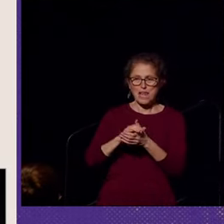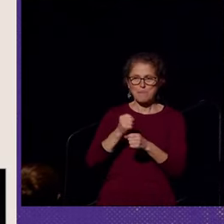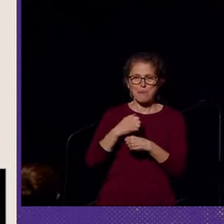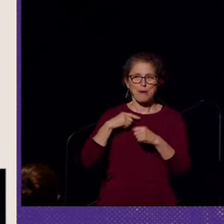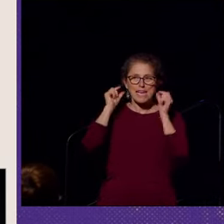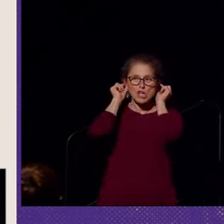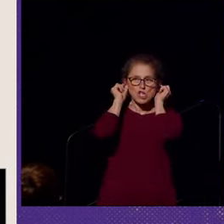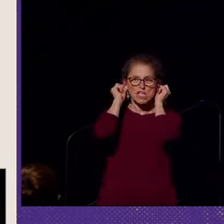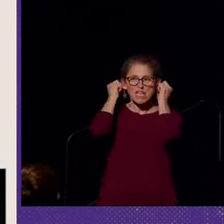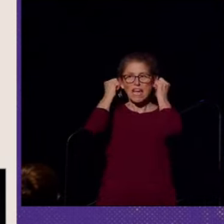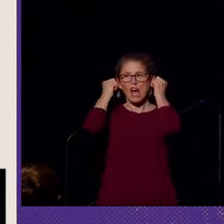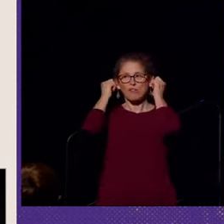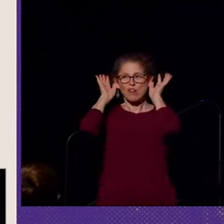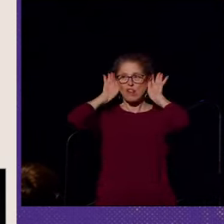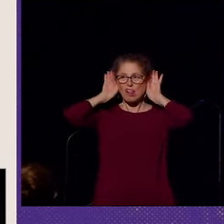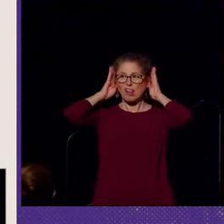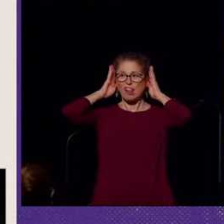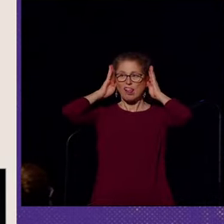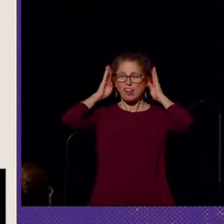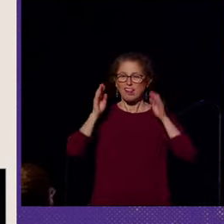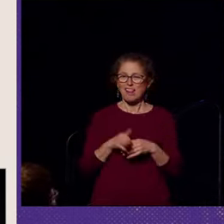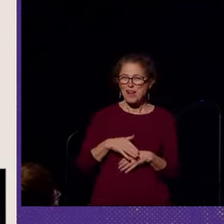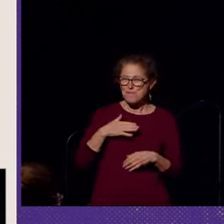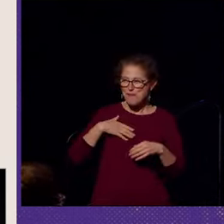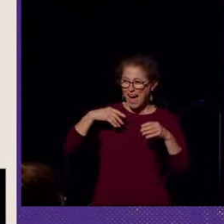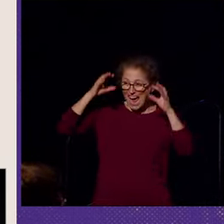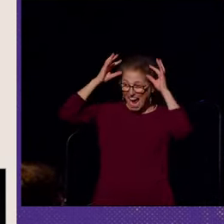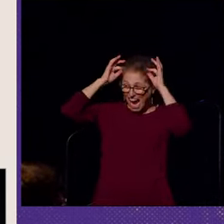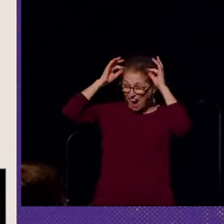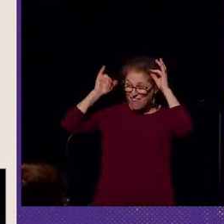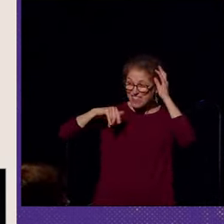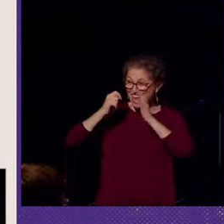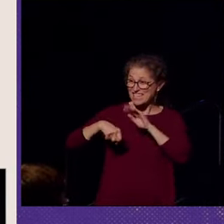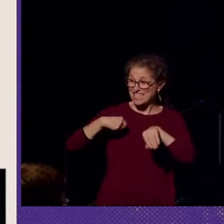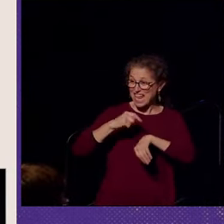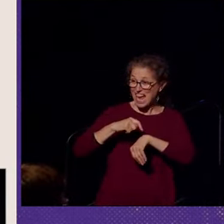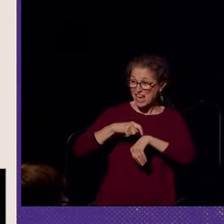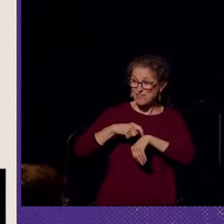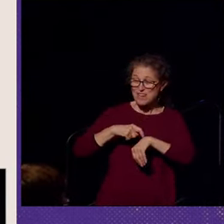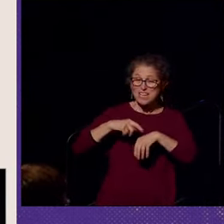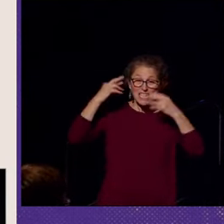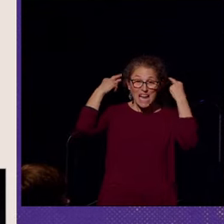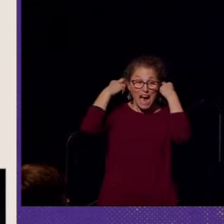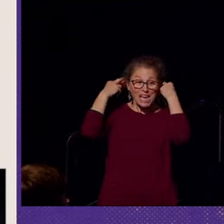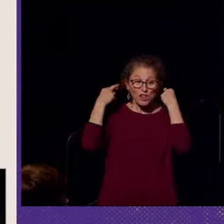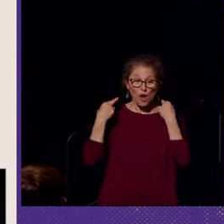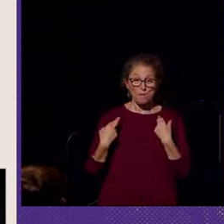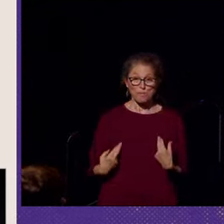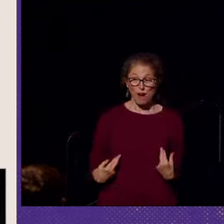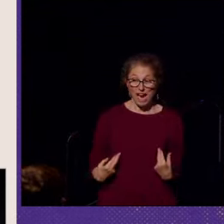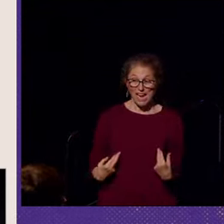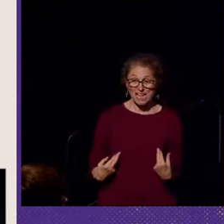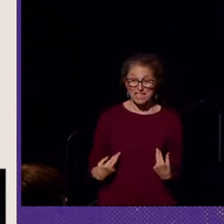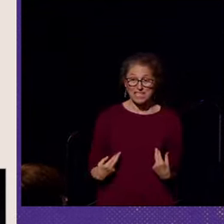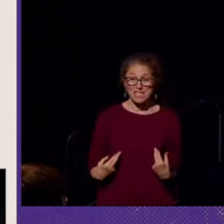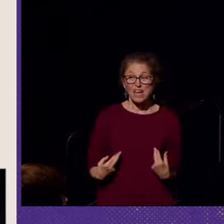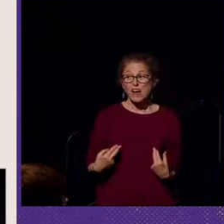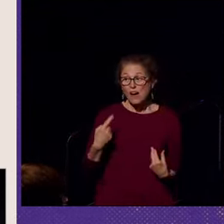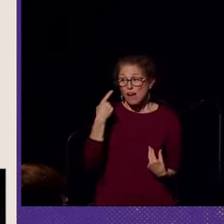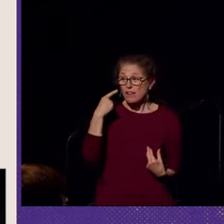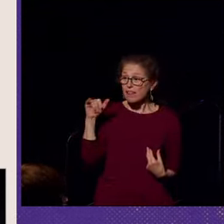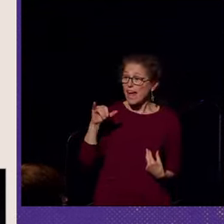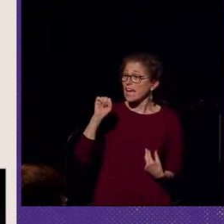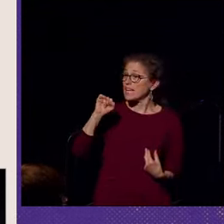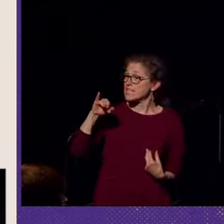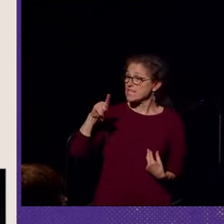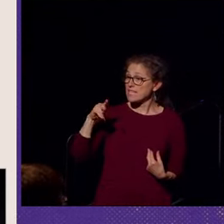ears stick out. My hair, at the time, tied in a long braid, as per tradition,